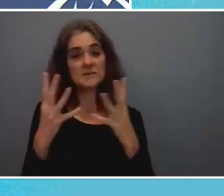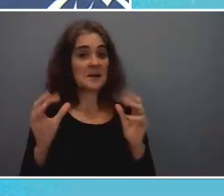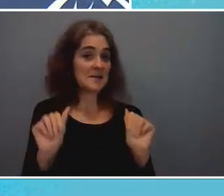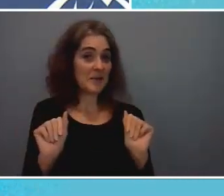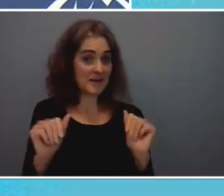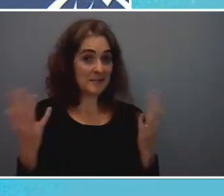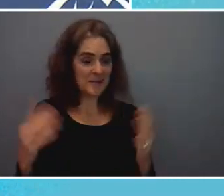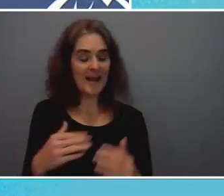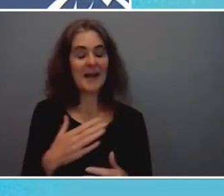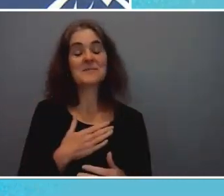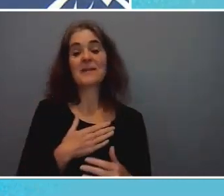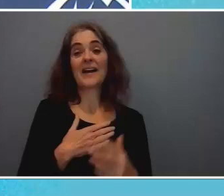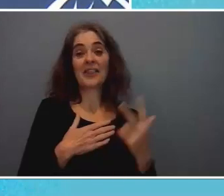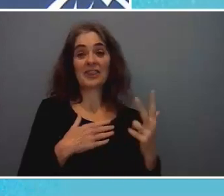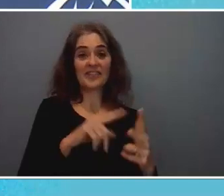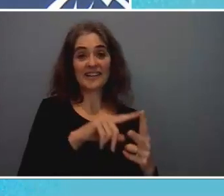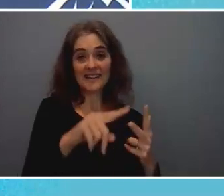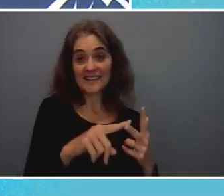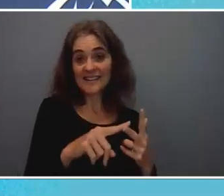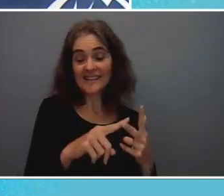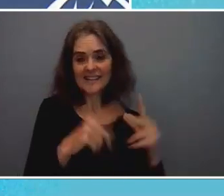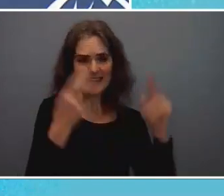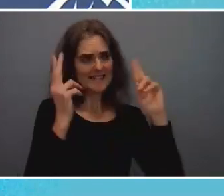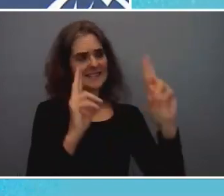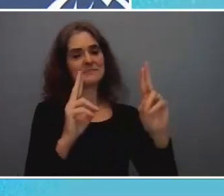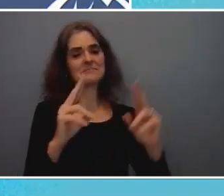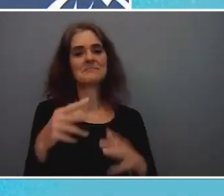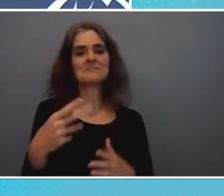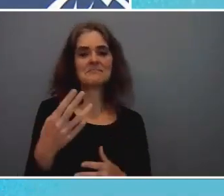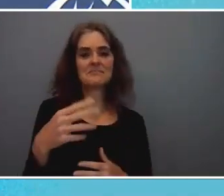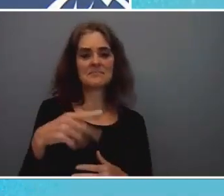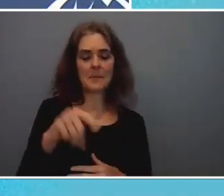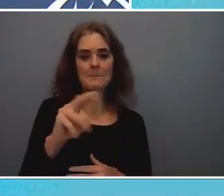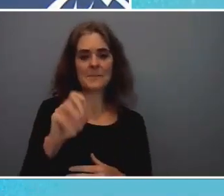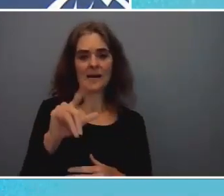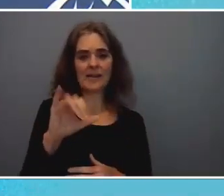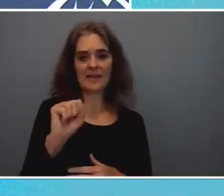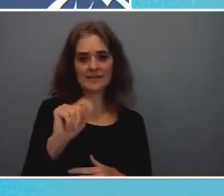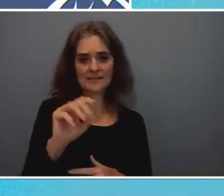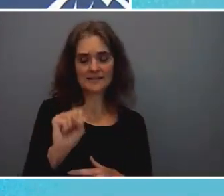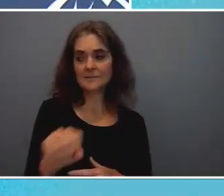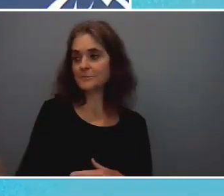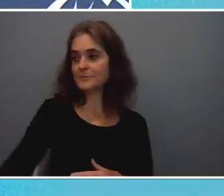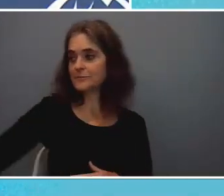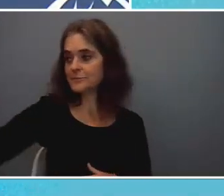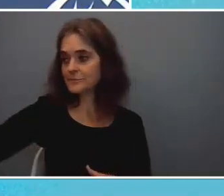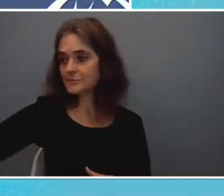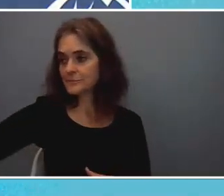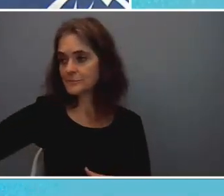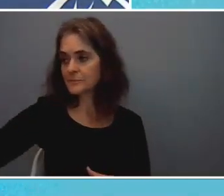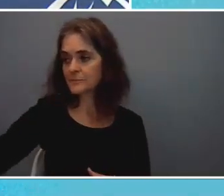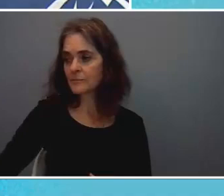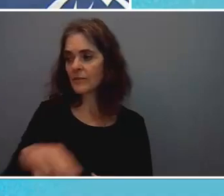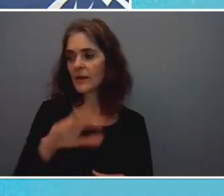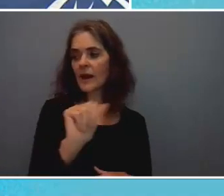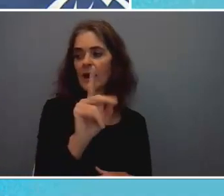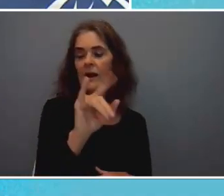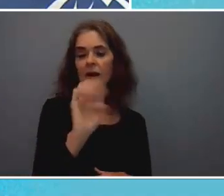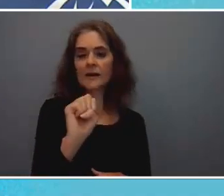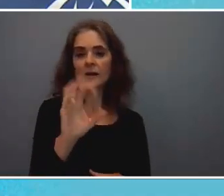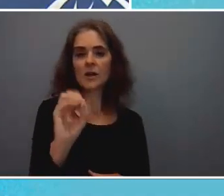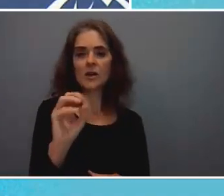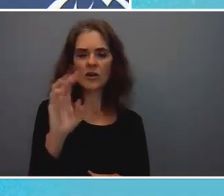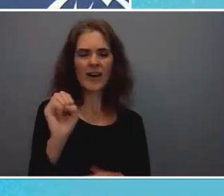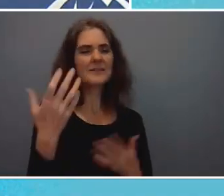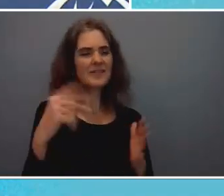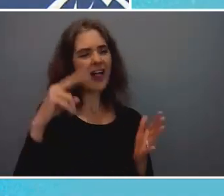esteemed panelists are Addie cook who's and you would have seen their bio so I'm not going to go through their long vials but